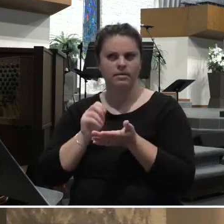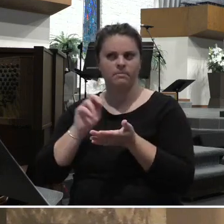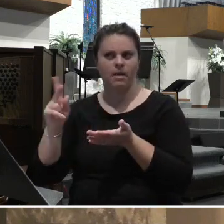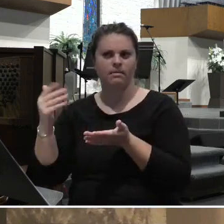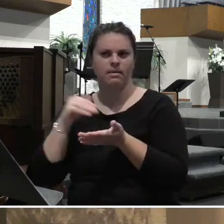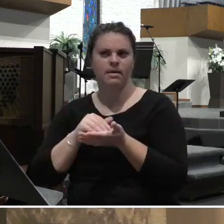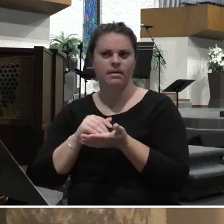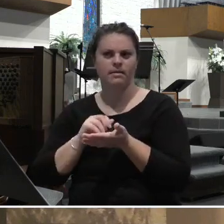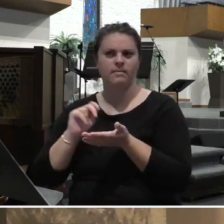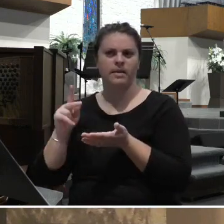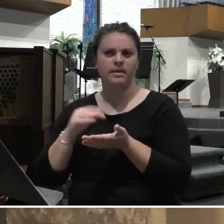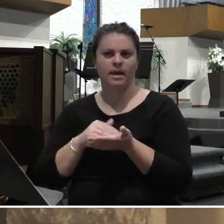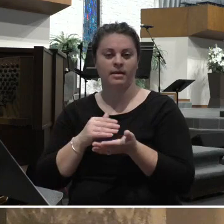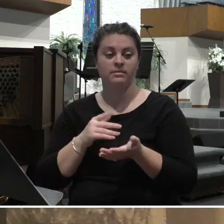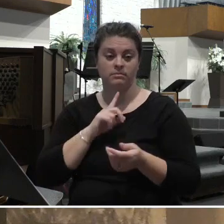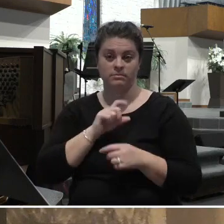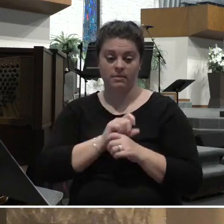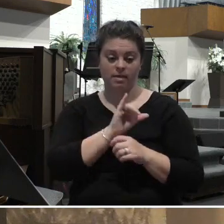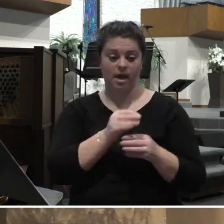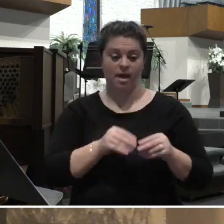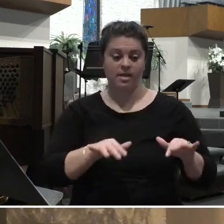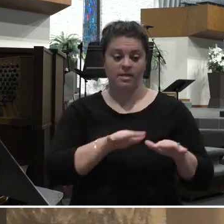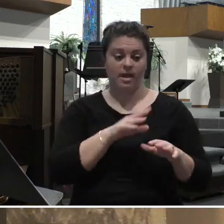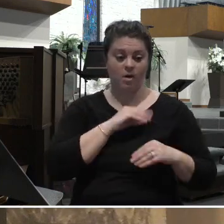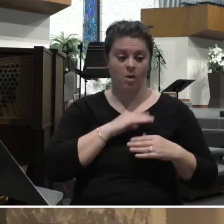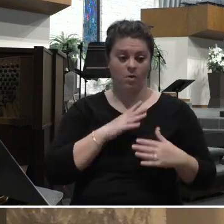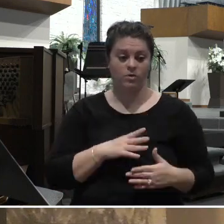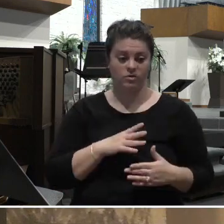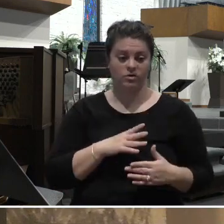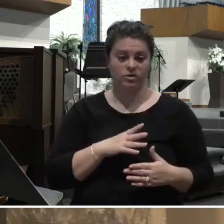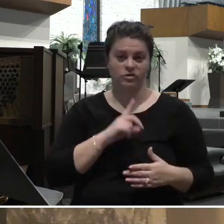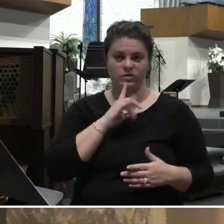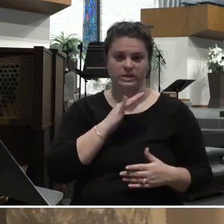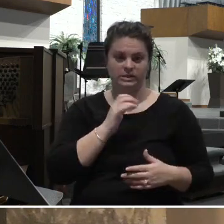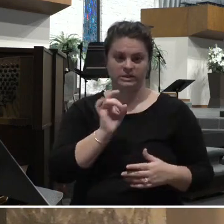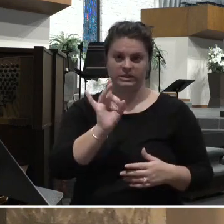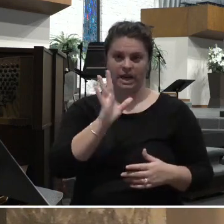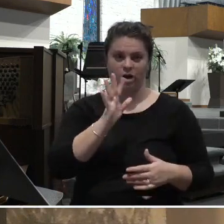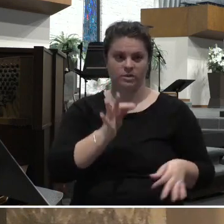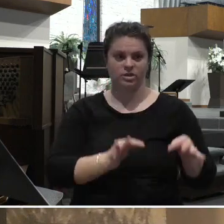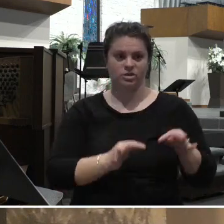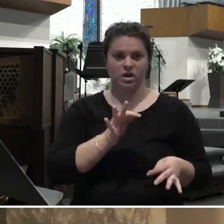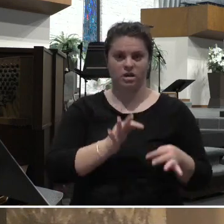judge of how much he needed laborers there? No.